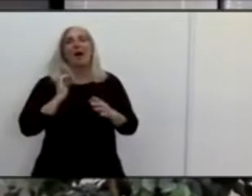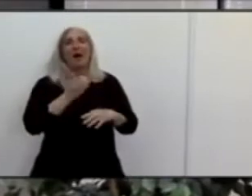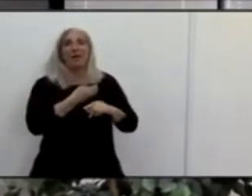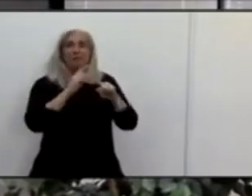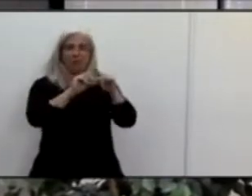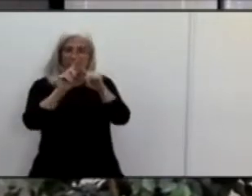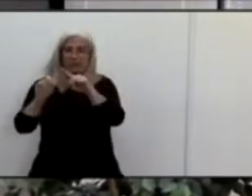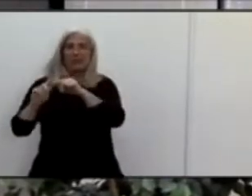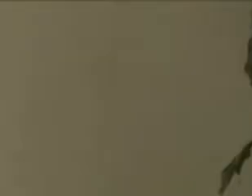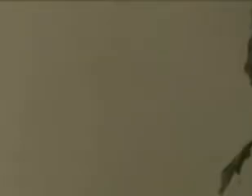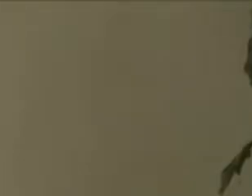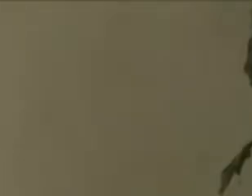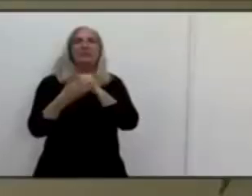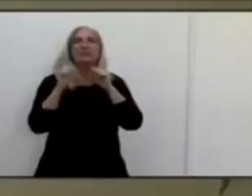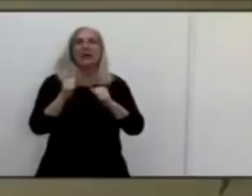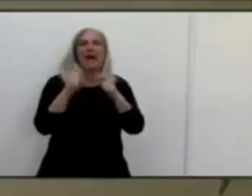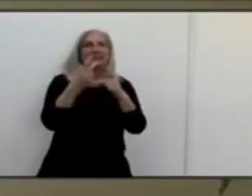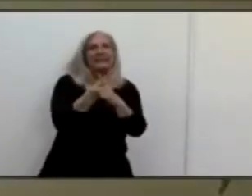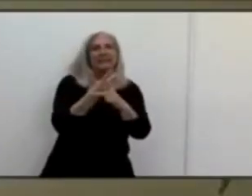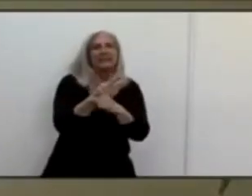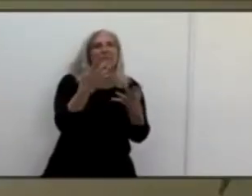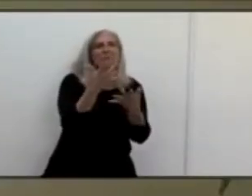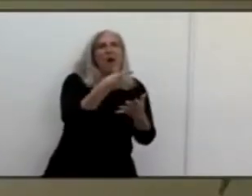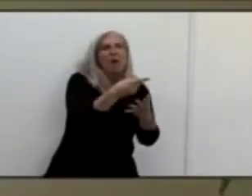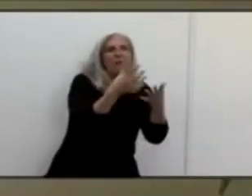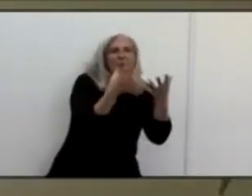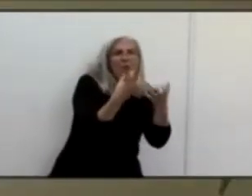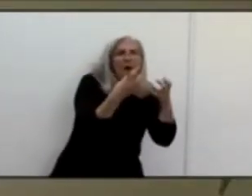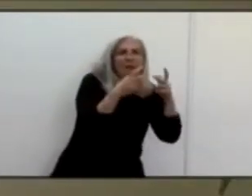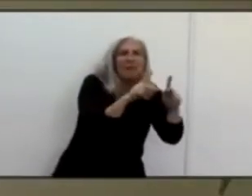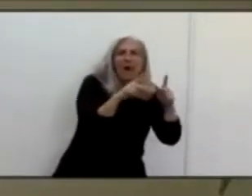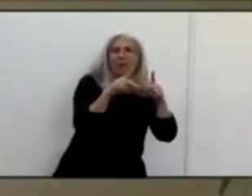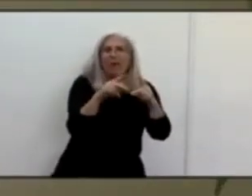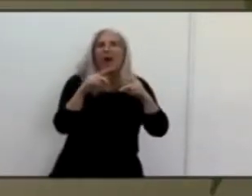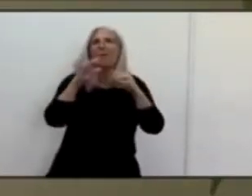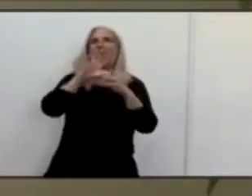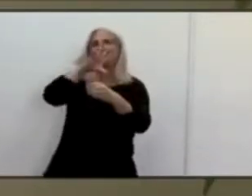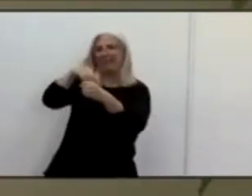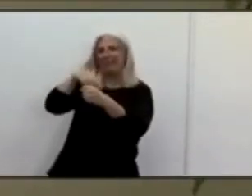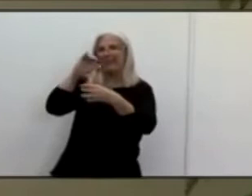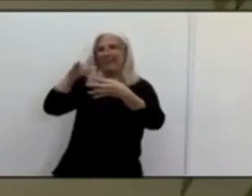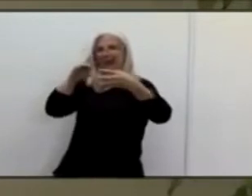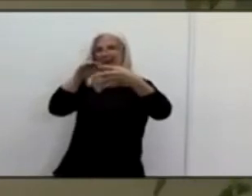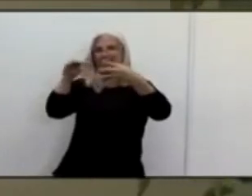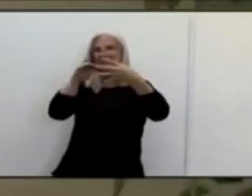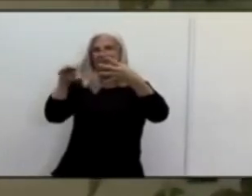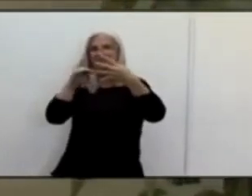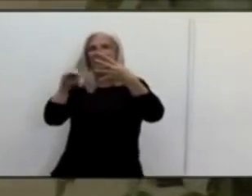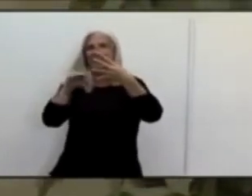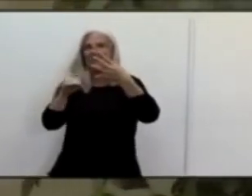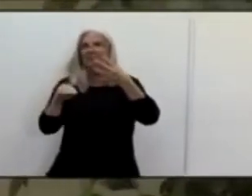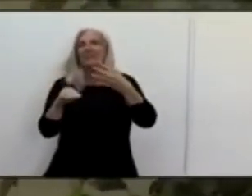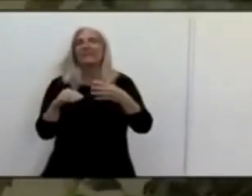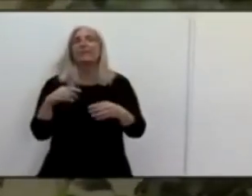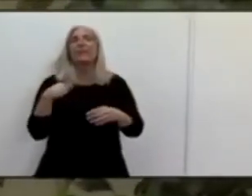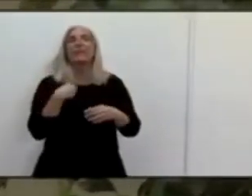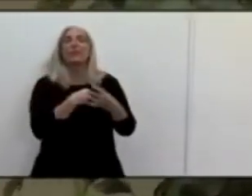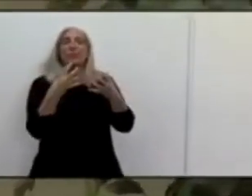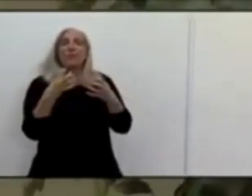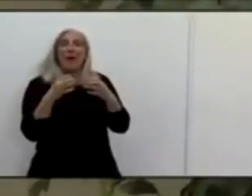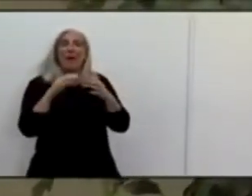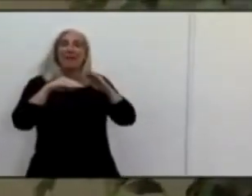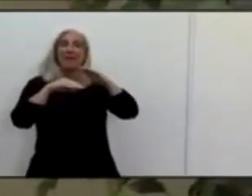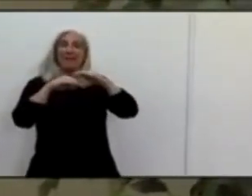its own set of restrictions. We can never be less strict than the state but we can be more strict than the state and that's really based